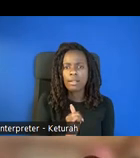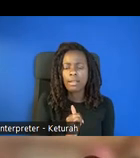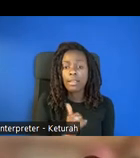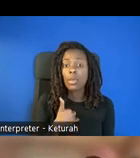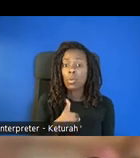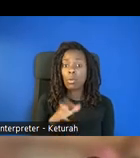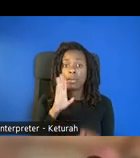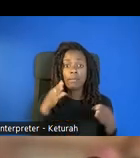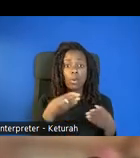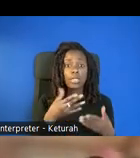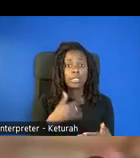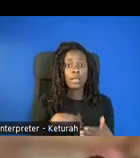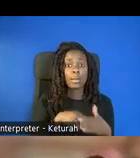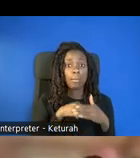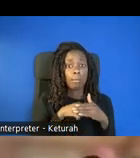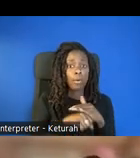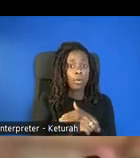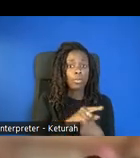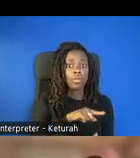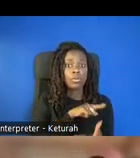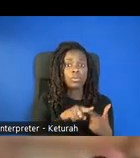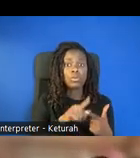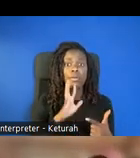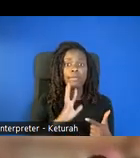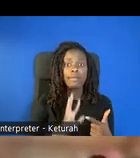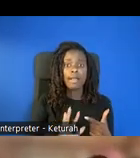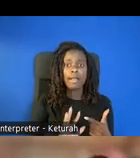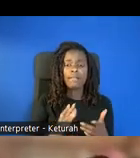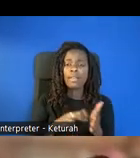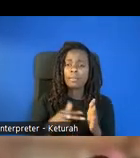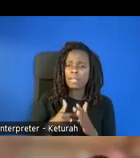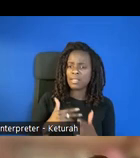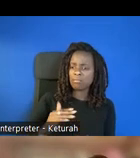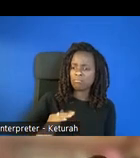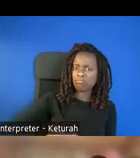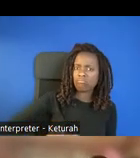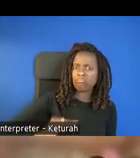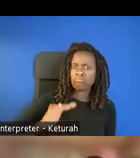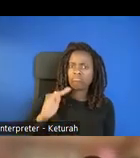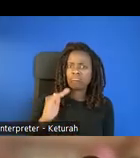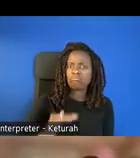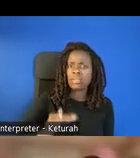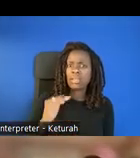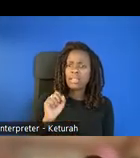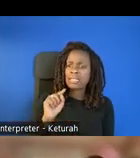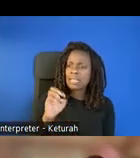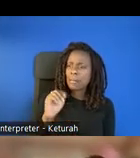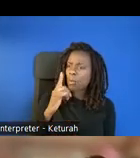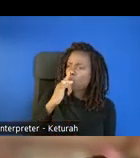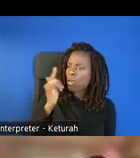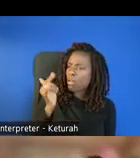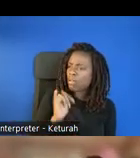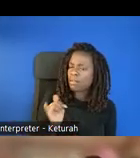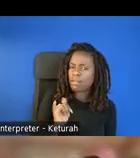five, so really focusing on what does STEM look like for infants and toddlers, what does STEM look like for preschoolers, and we're going to talk more about